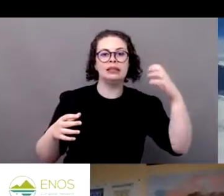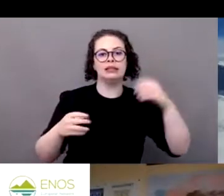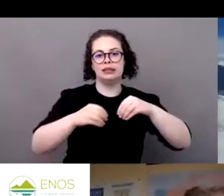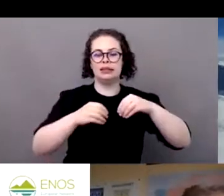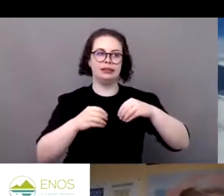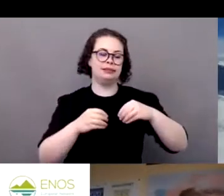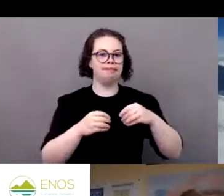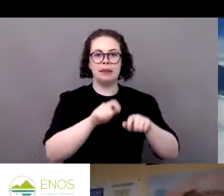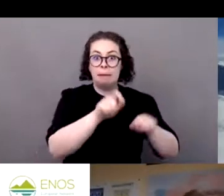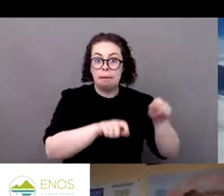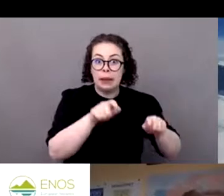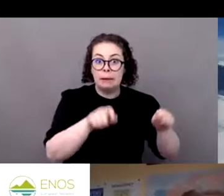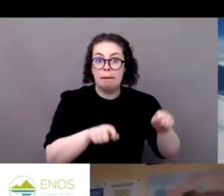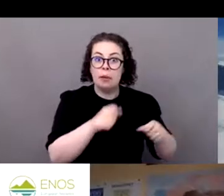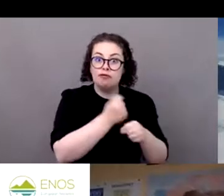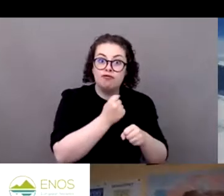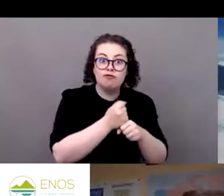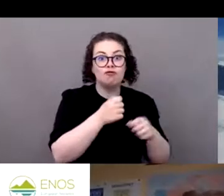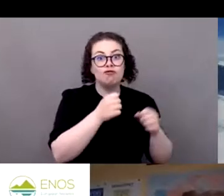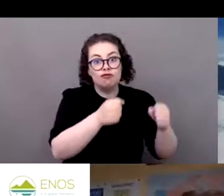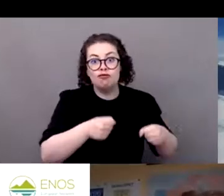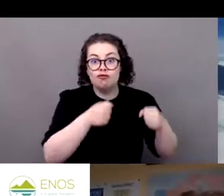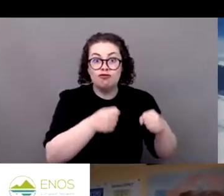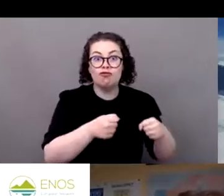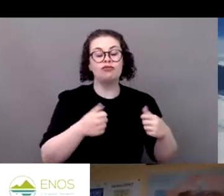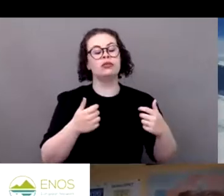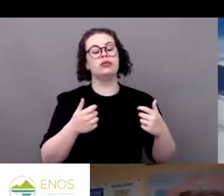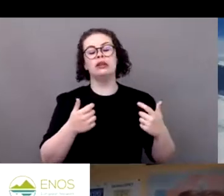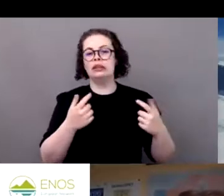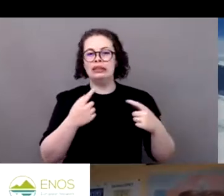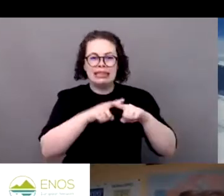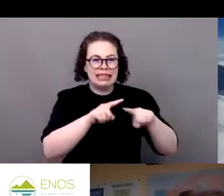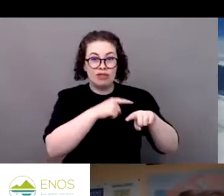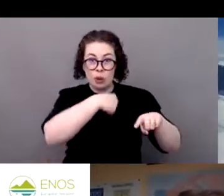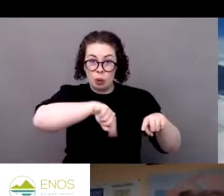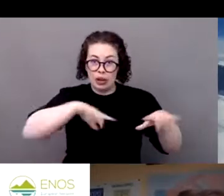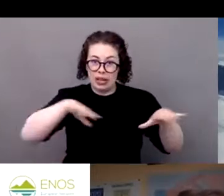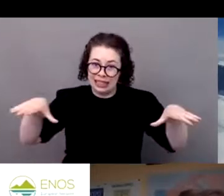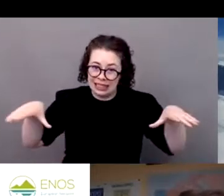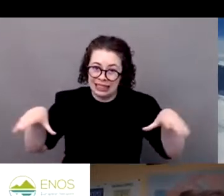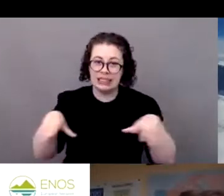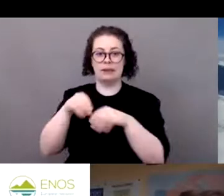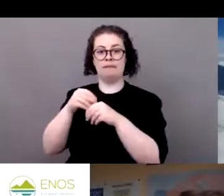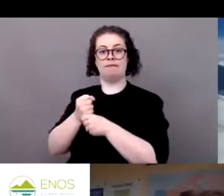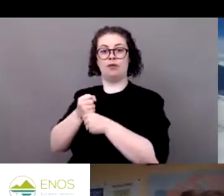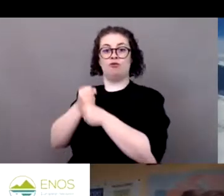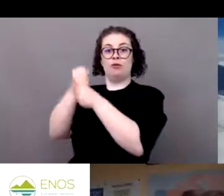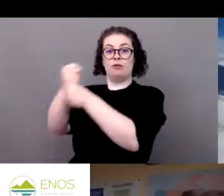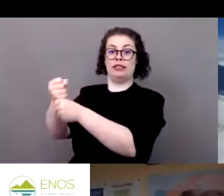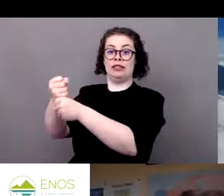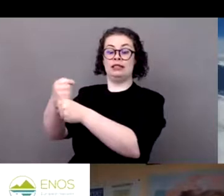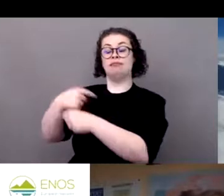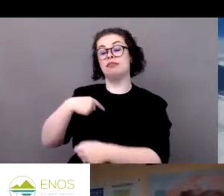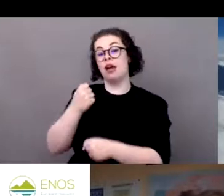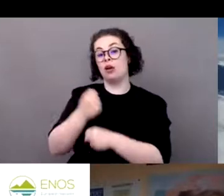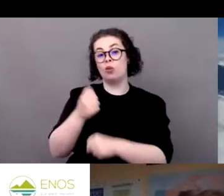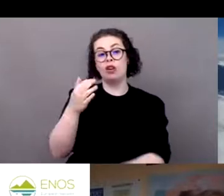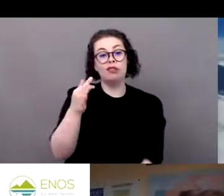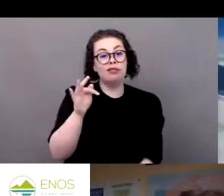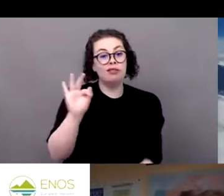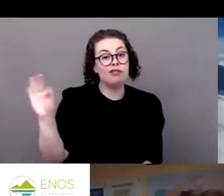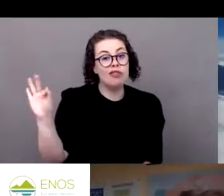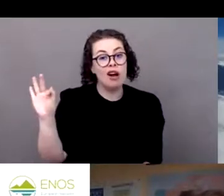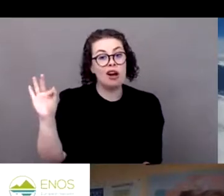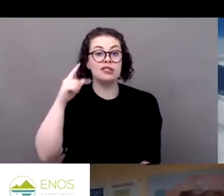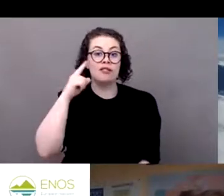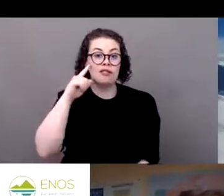work for the French Ministry of Sports as policy officer at the National Resource Center for Outdoor Sports, which